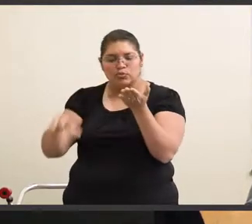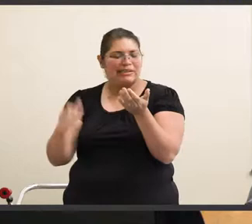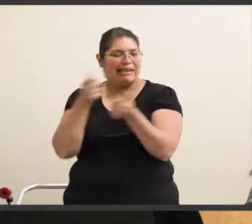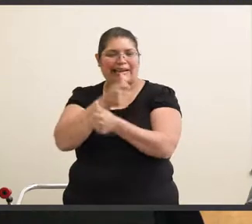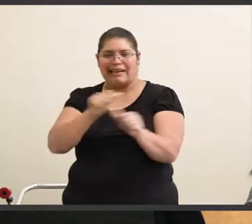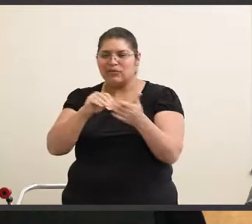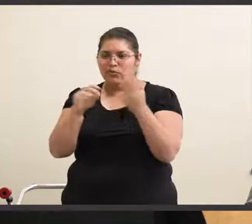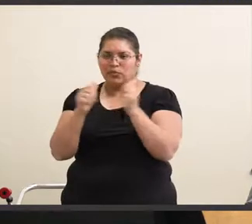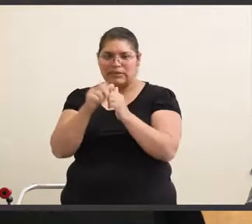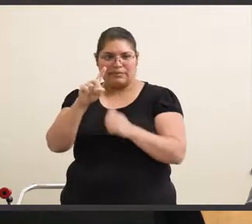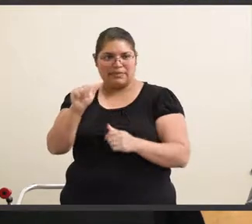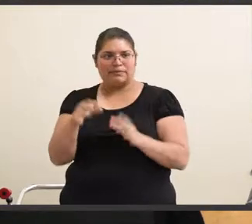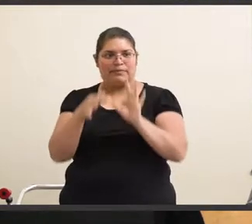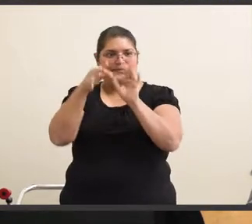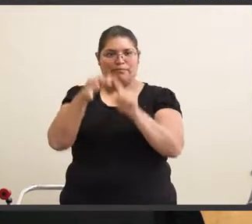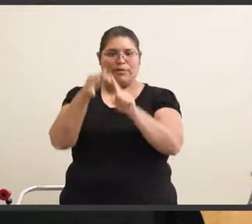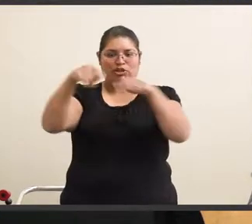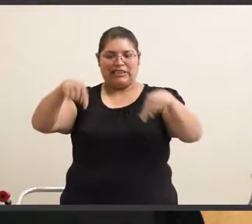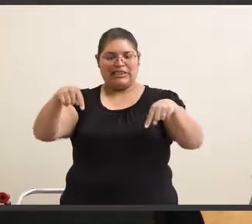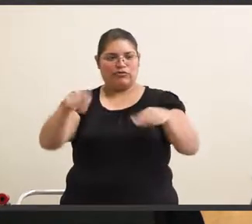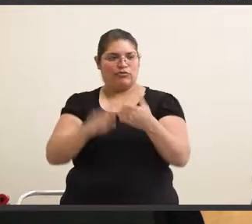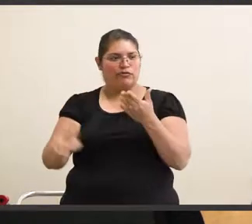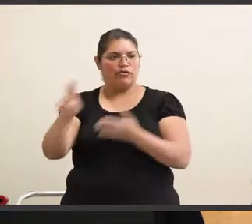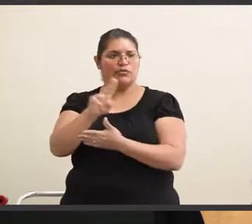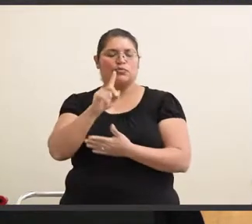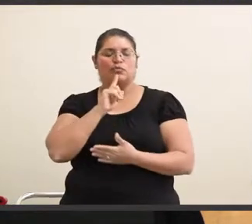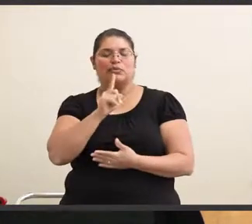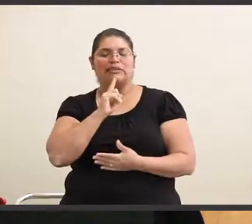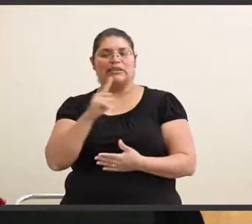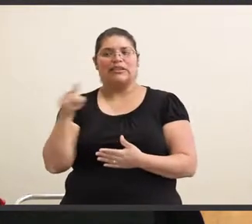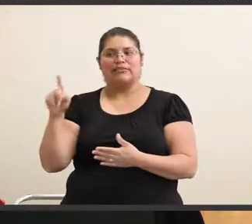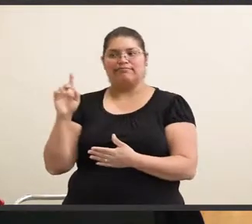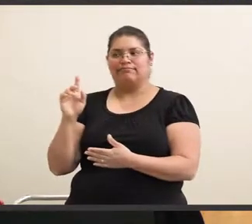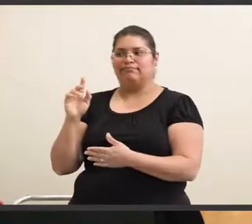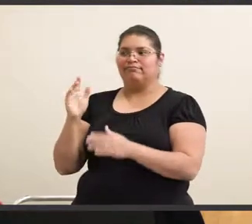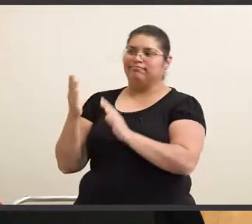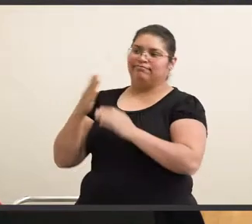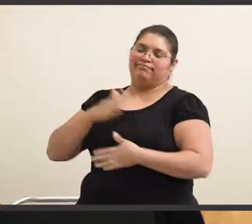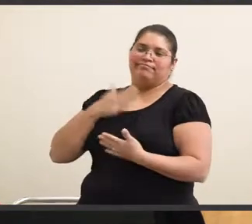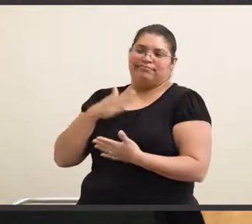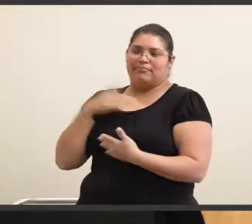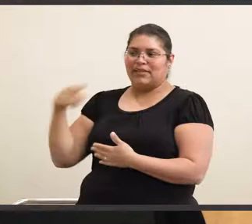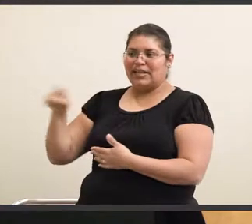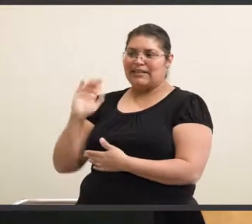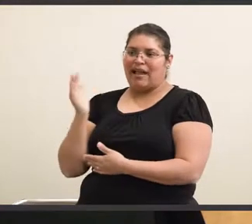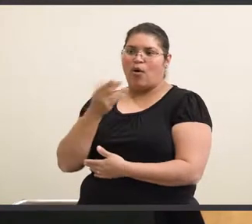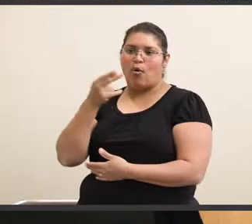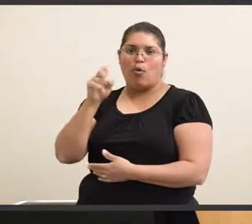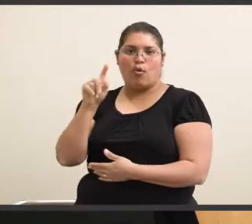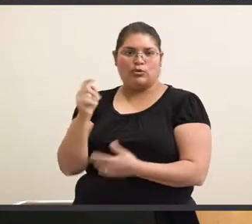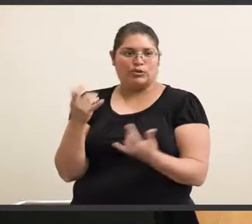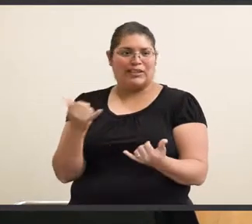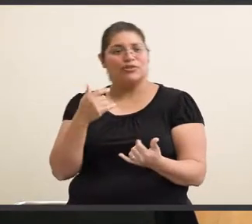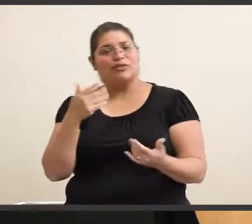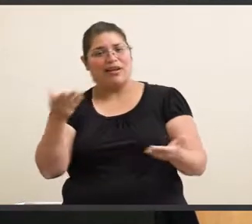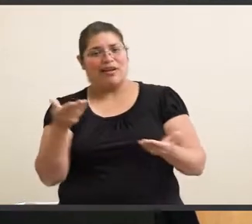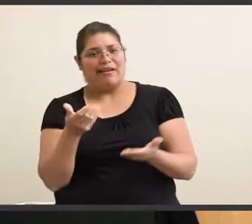disabilities, especially here at the university. So it's very fitting that he's our host today. So please help me welcome Dr. Saladin.